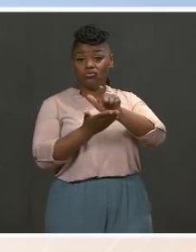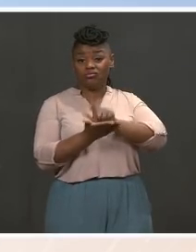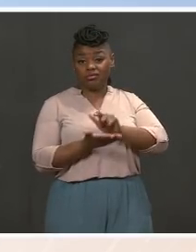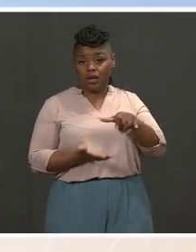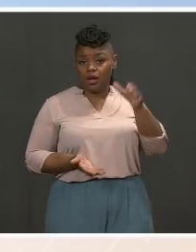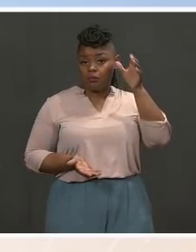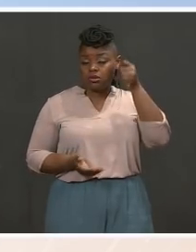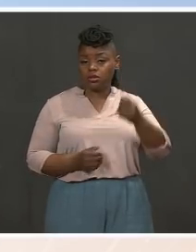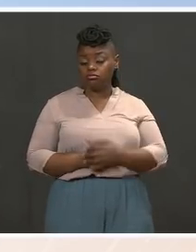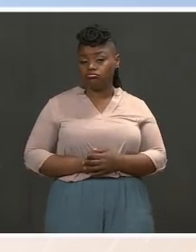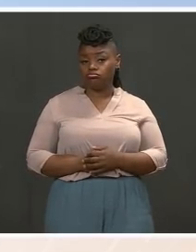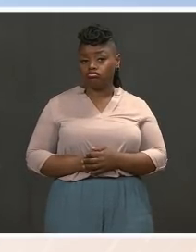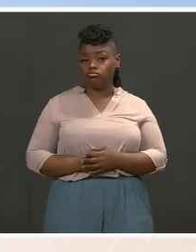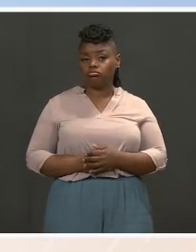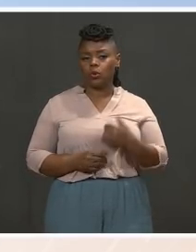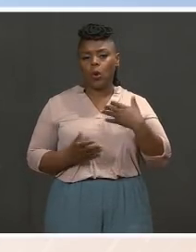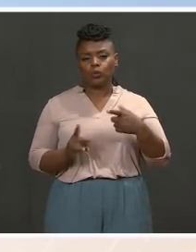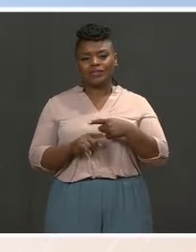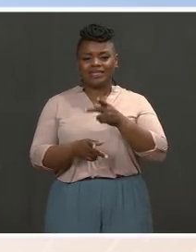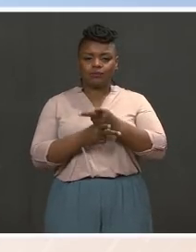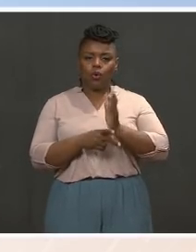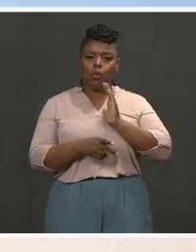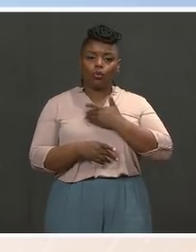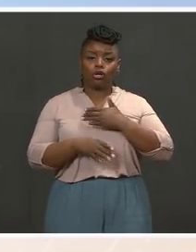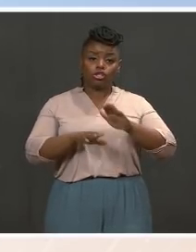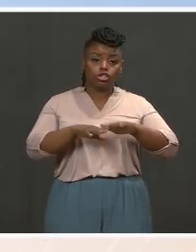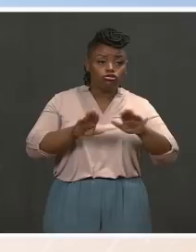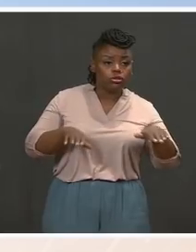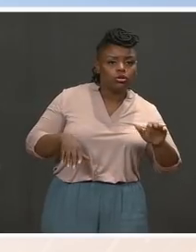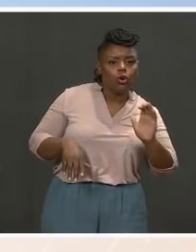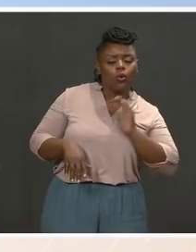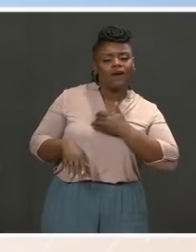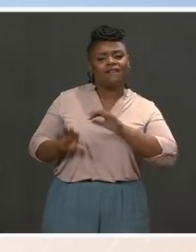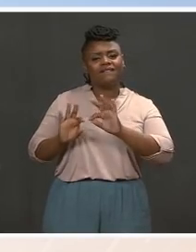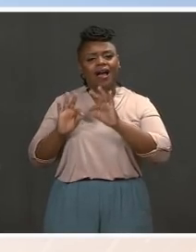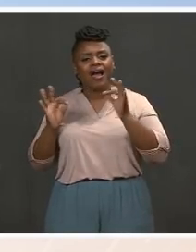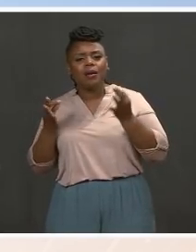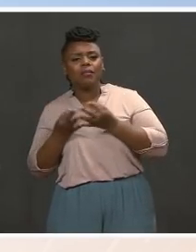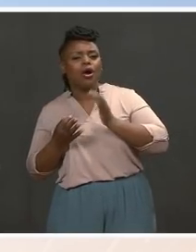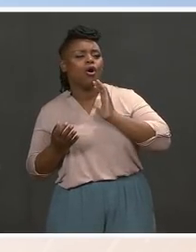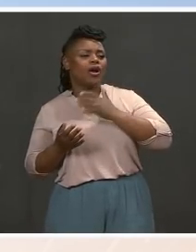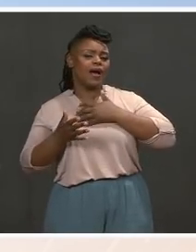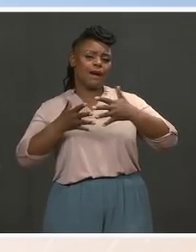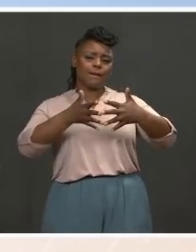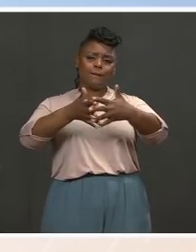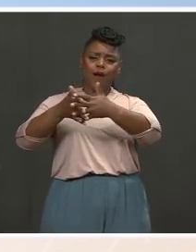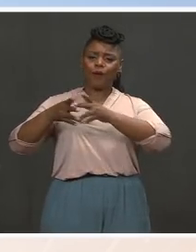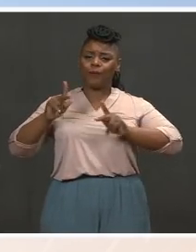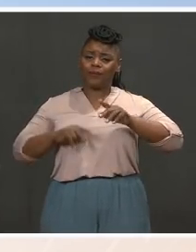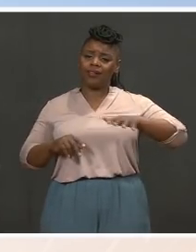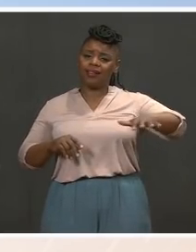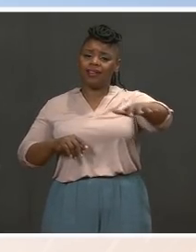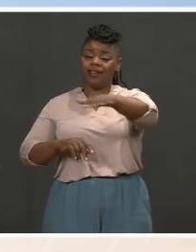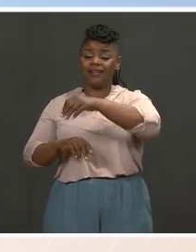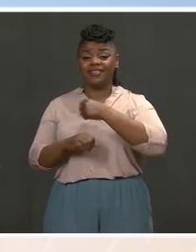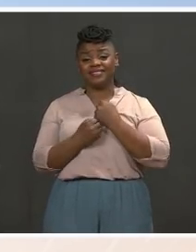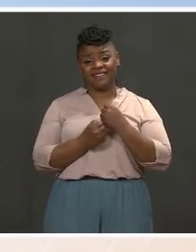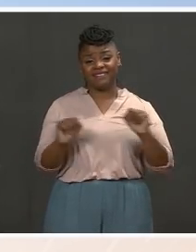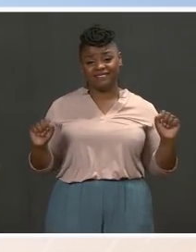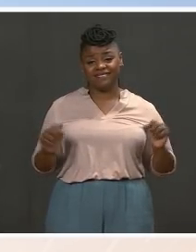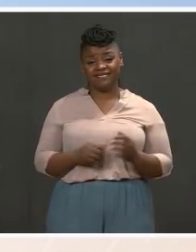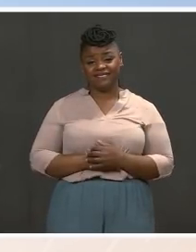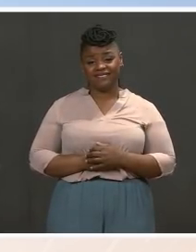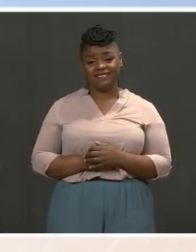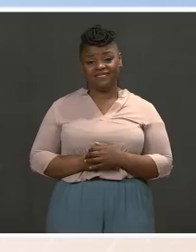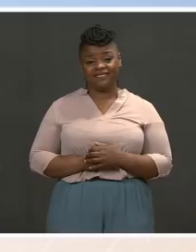families safer, make kids safer. The majority of the American public supports background checks. The majority of the American public does